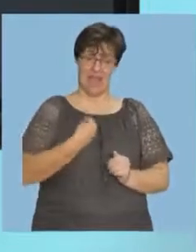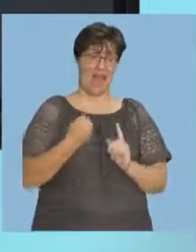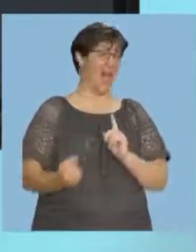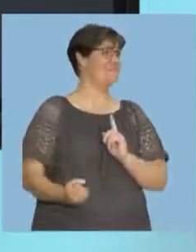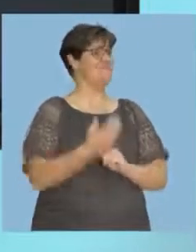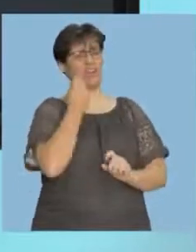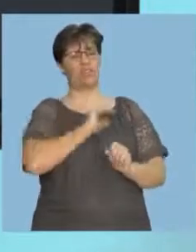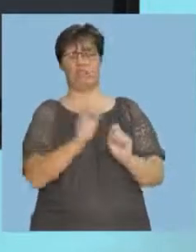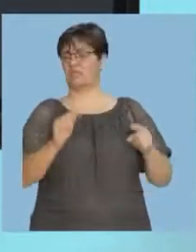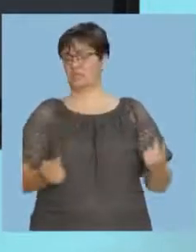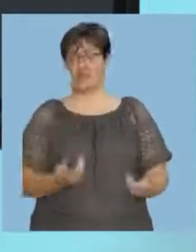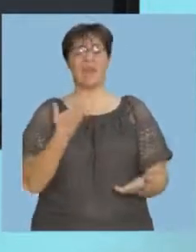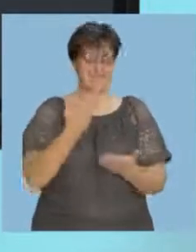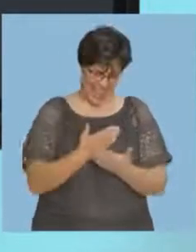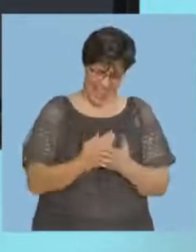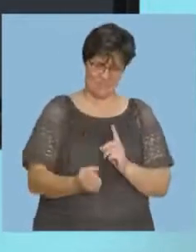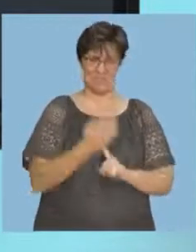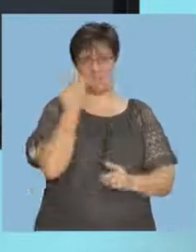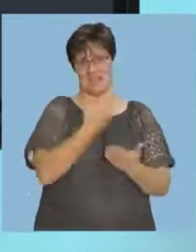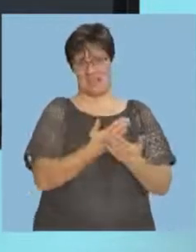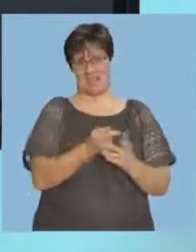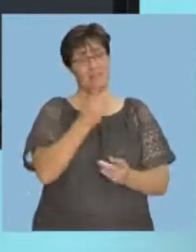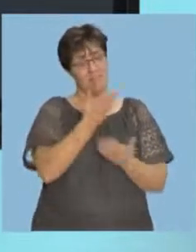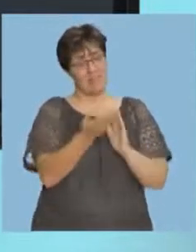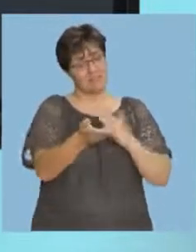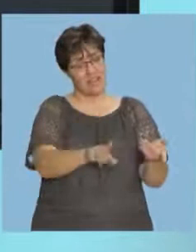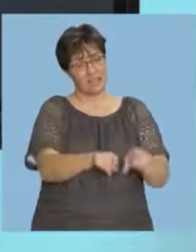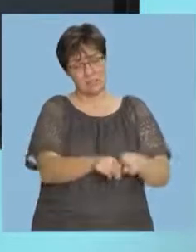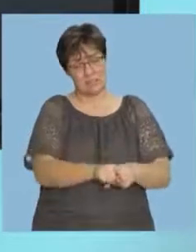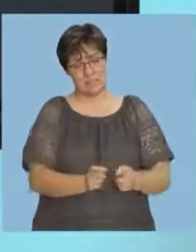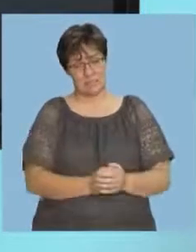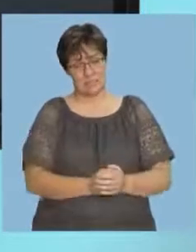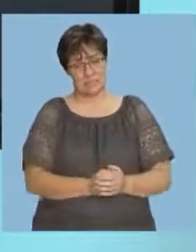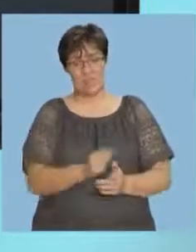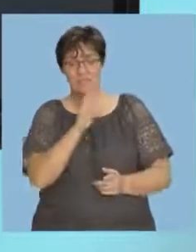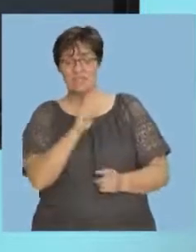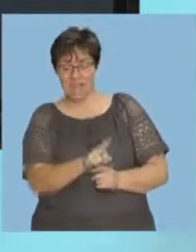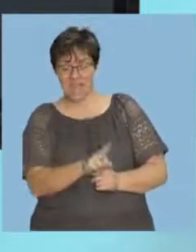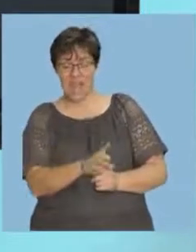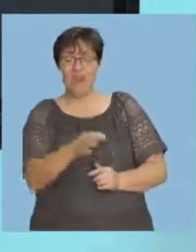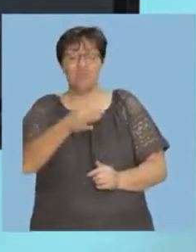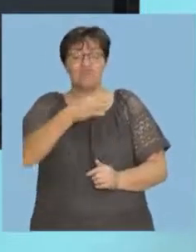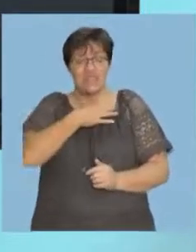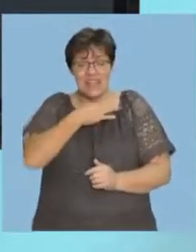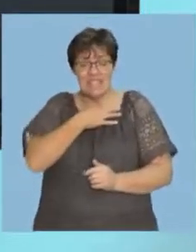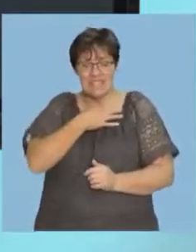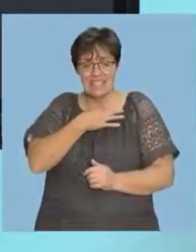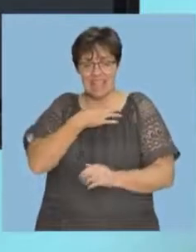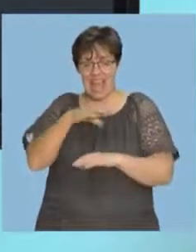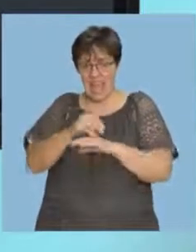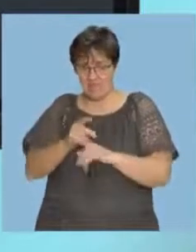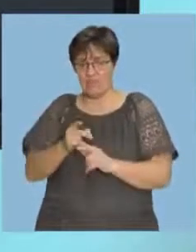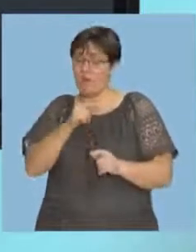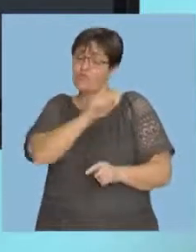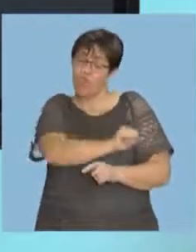affected by COVID-19, can affect you, and you can really die from COVID-19. It just implies the risk is